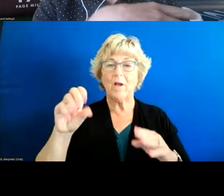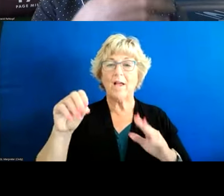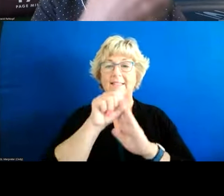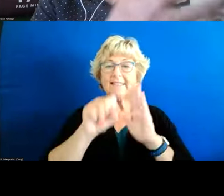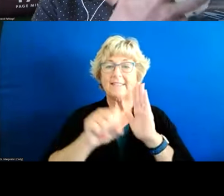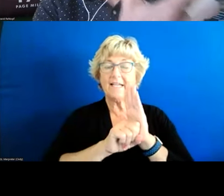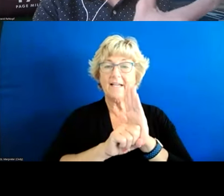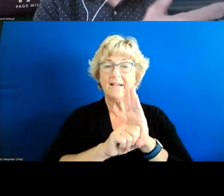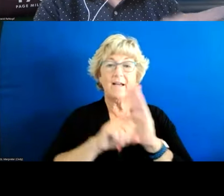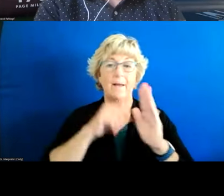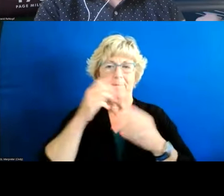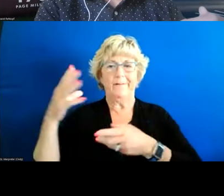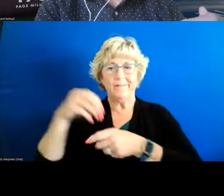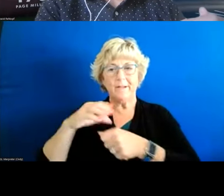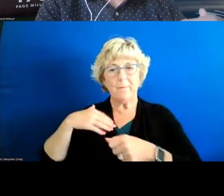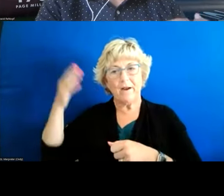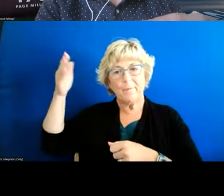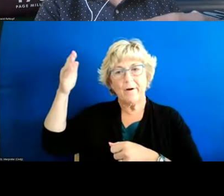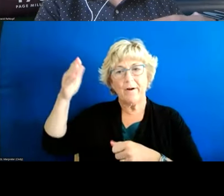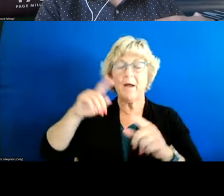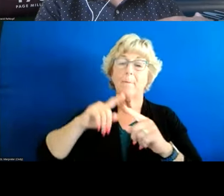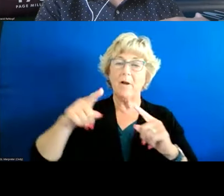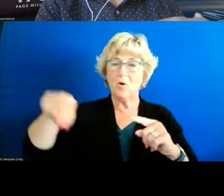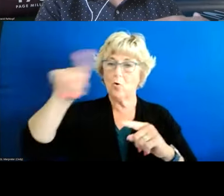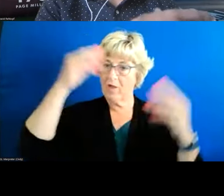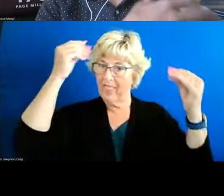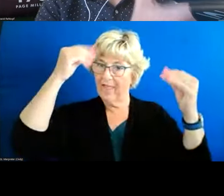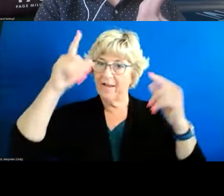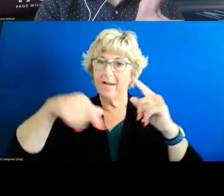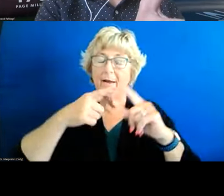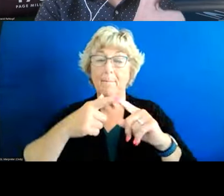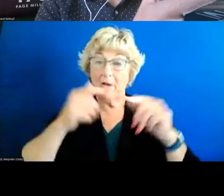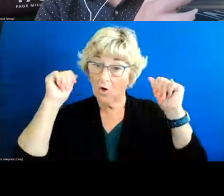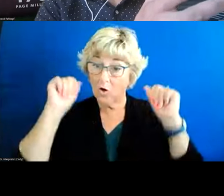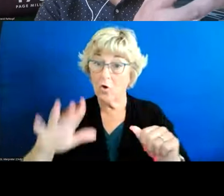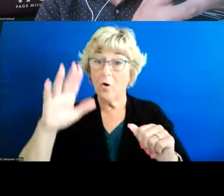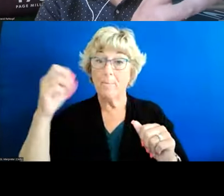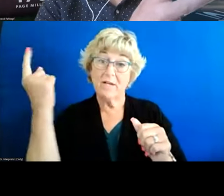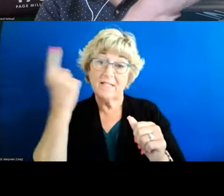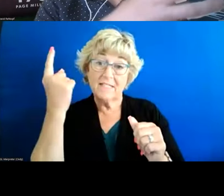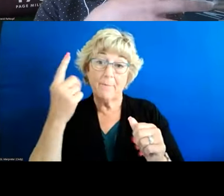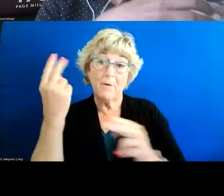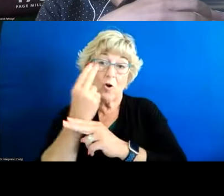presentation but for something for you to be thinking about uh is to think about could this be something useful to look at within